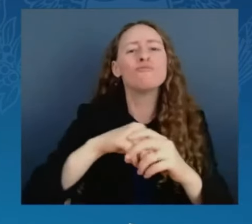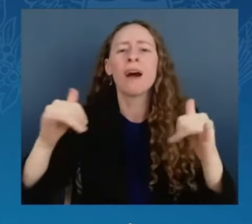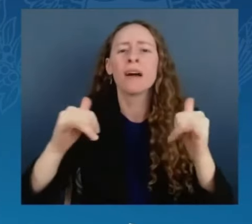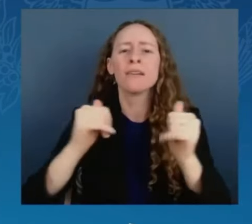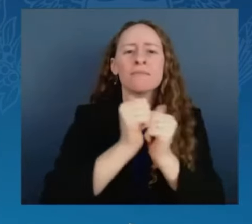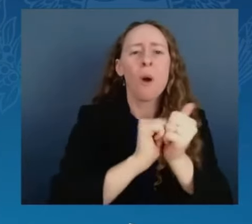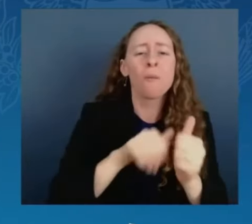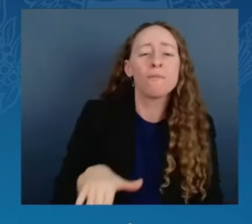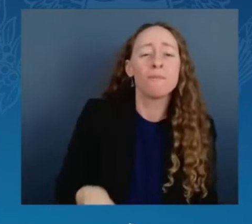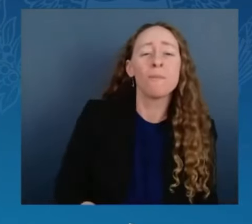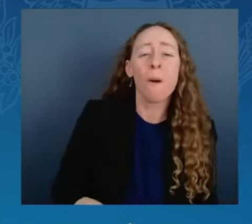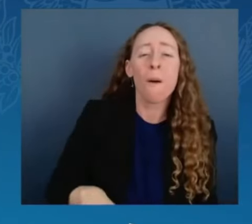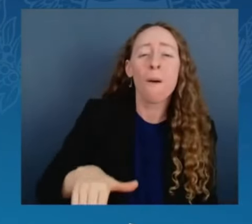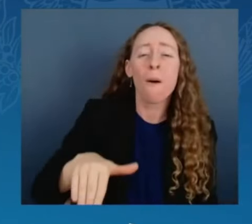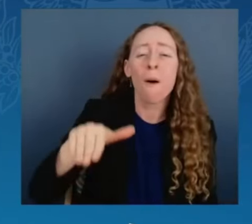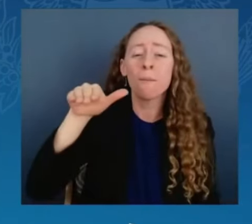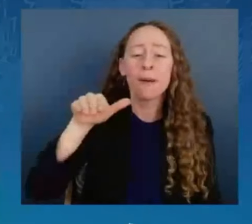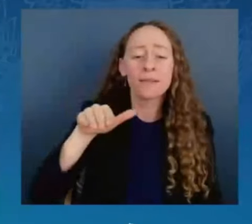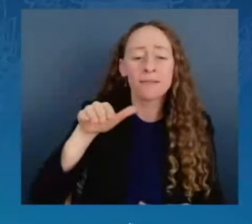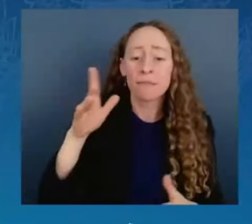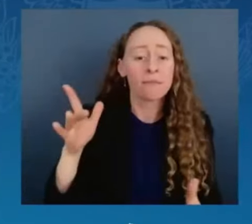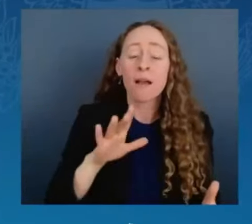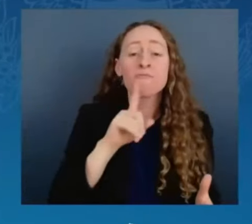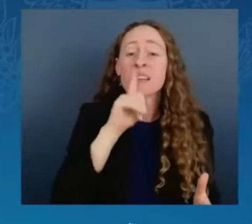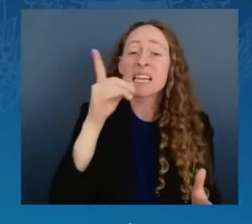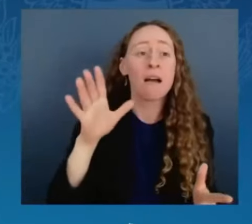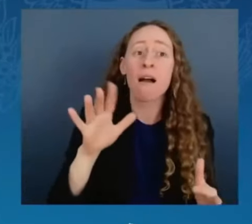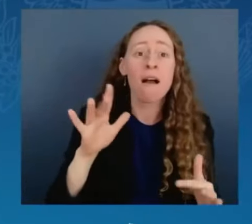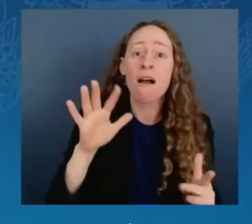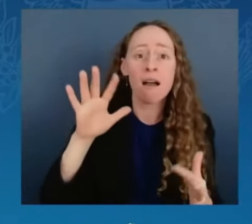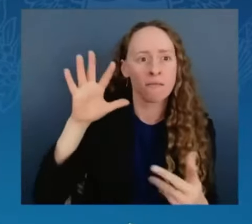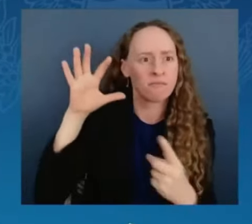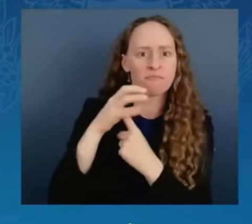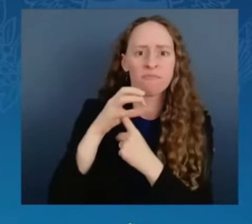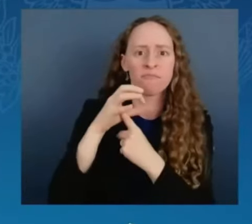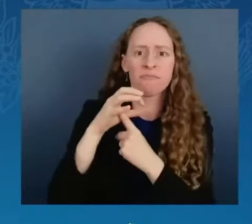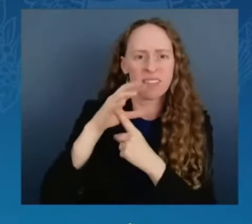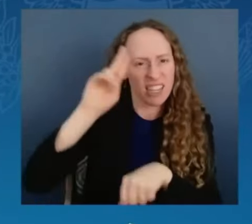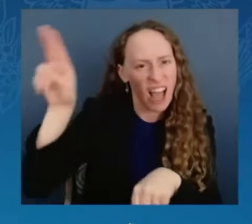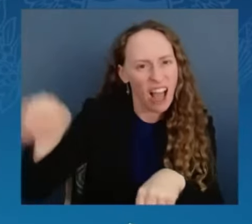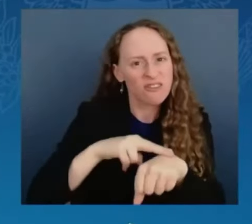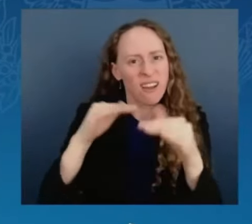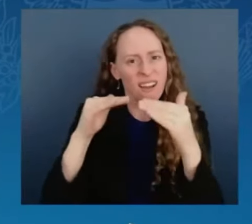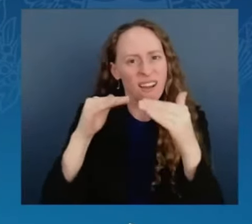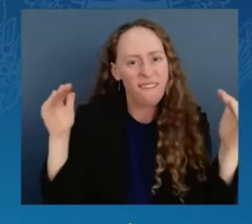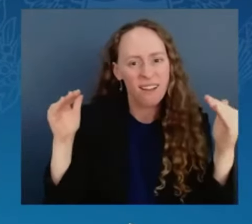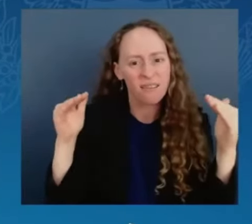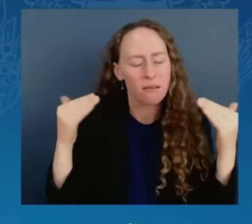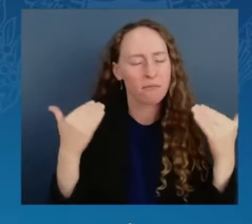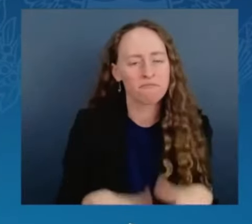up to become national champions. Here today, we have seven undefeated teams,